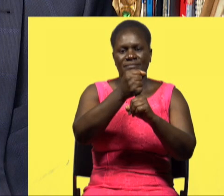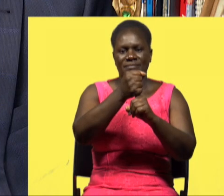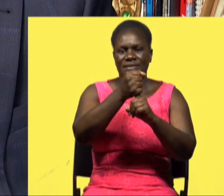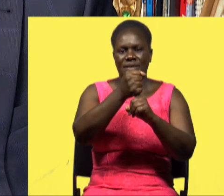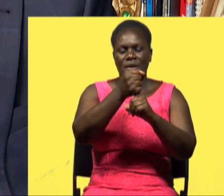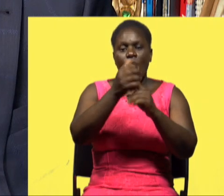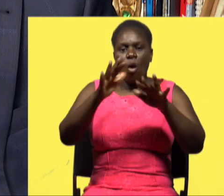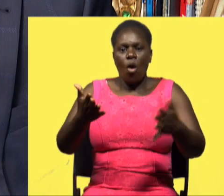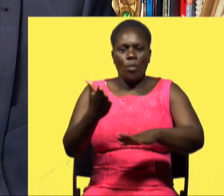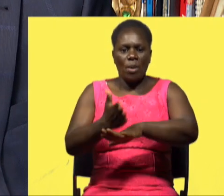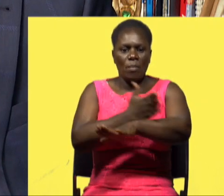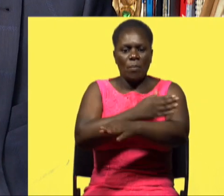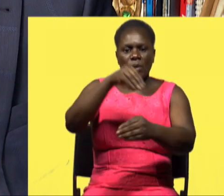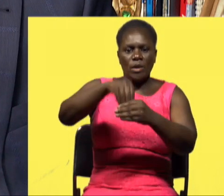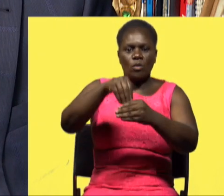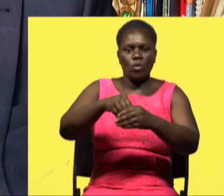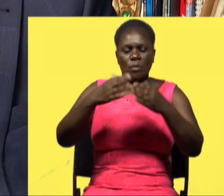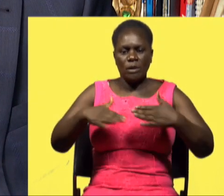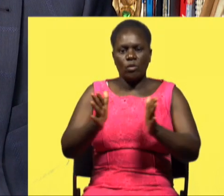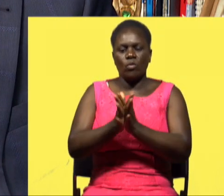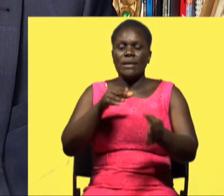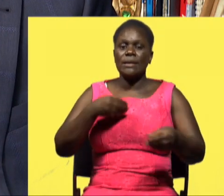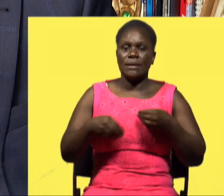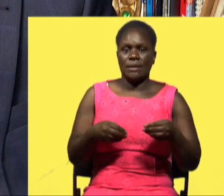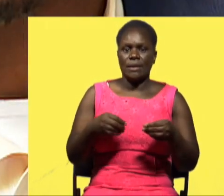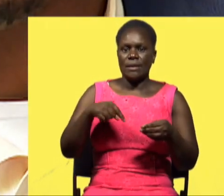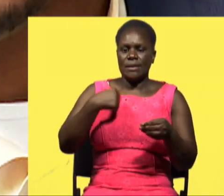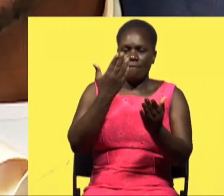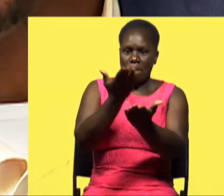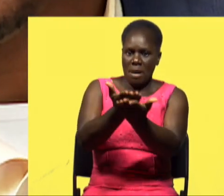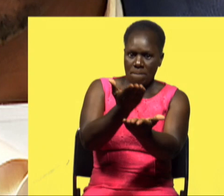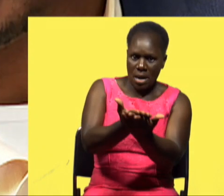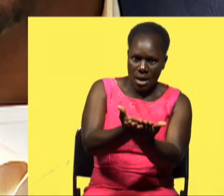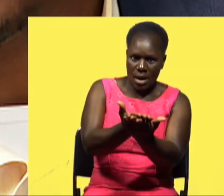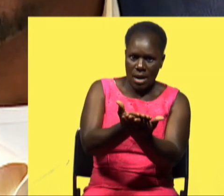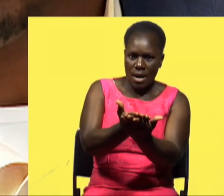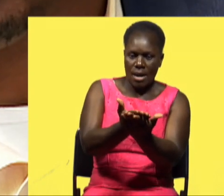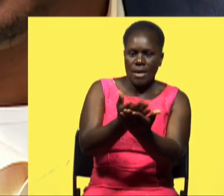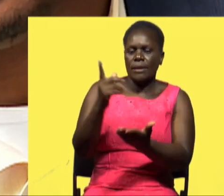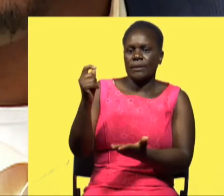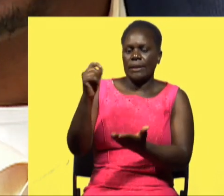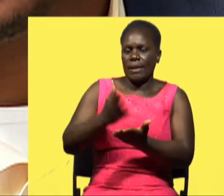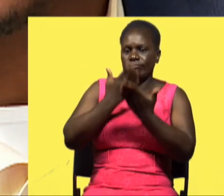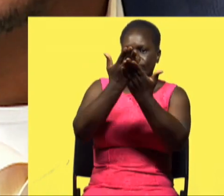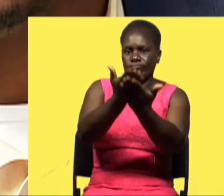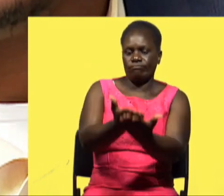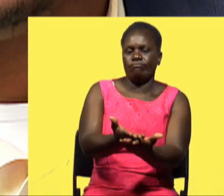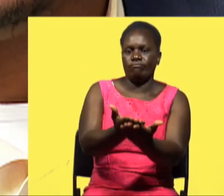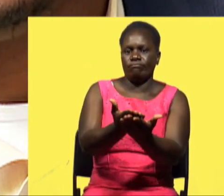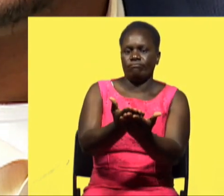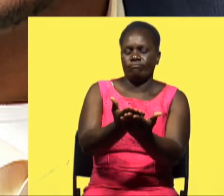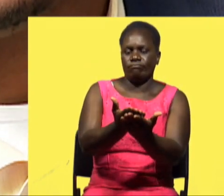so to say or promote inclusion of persons with disabilities so we made an application and pitched for uh for this